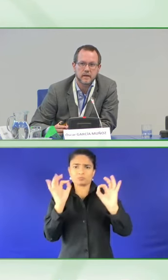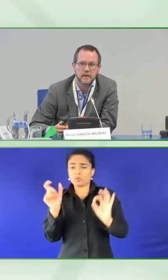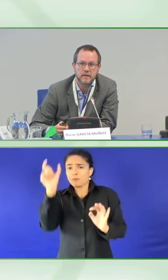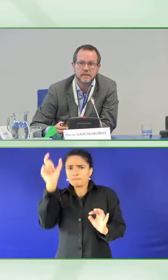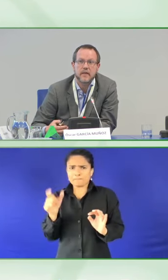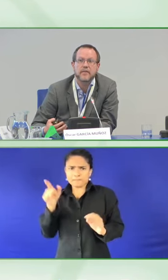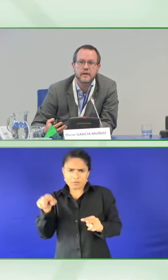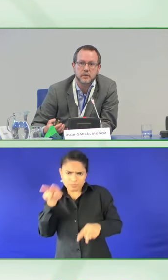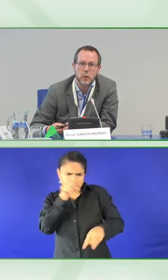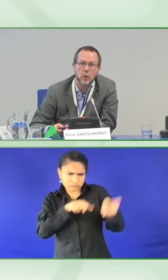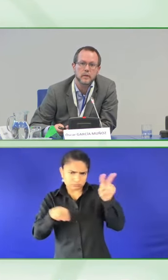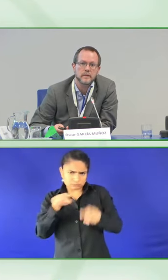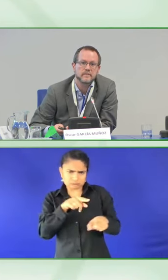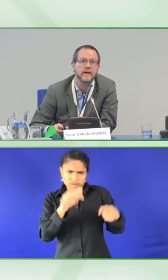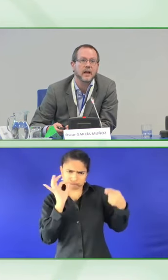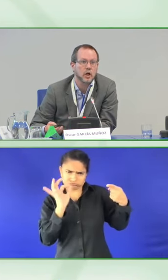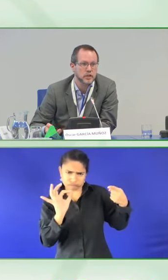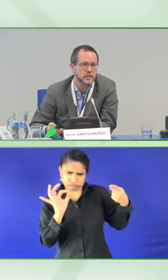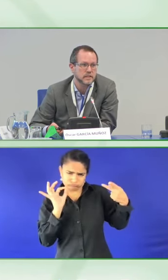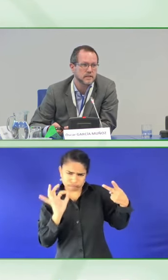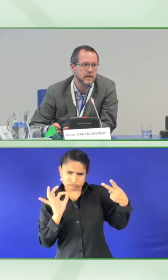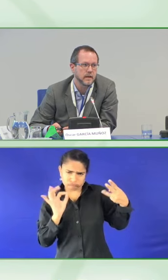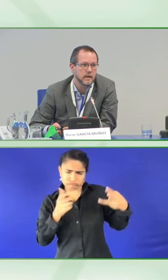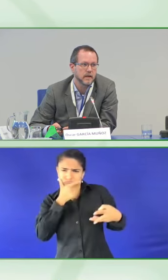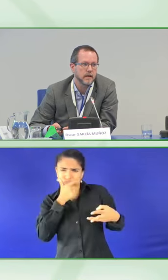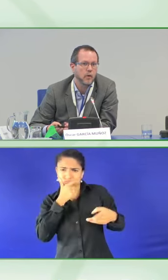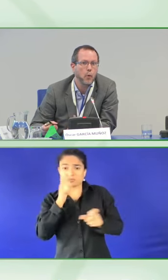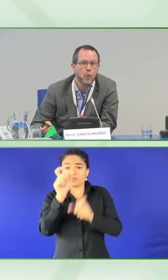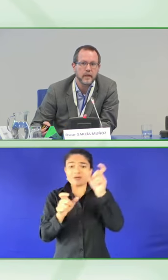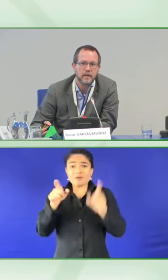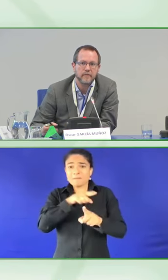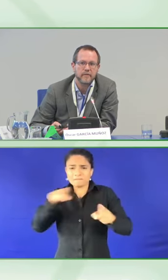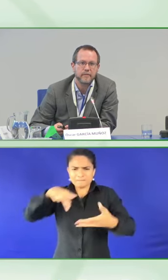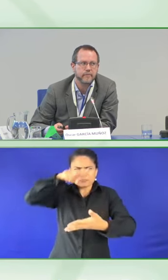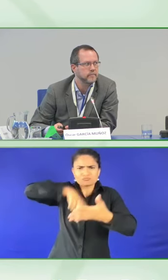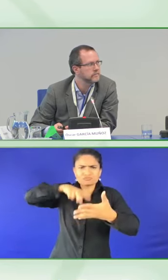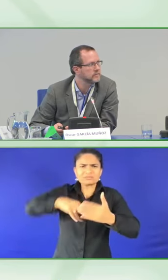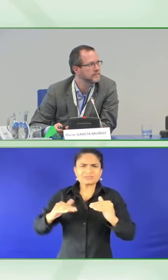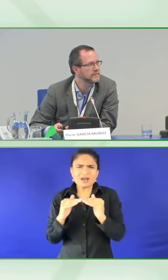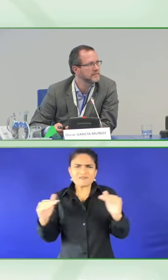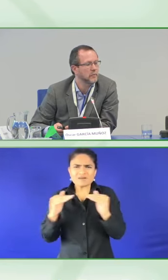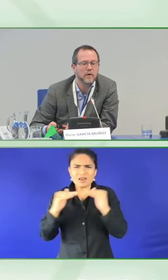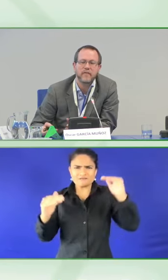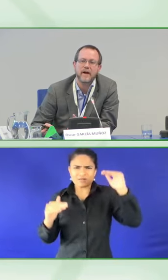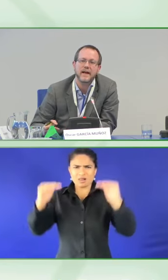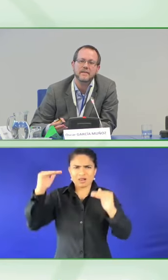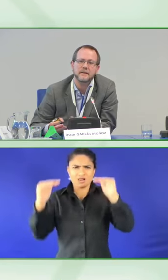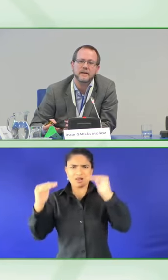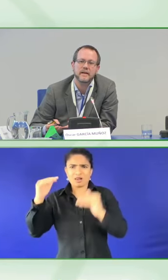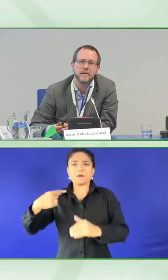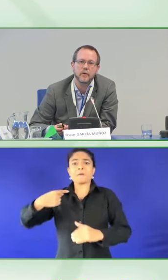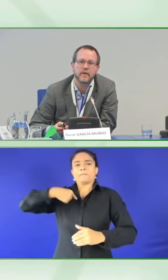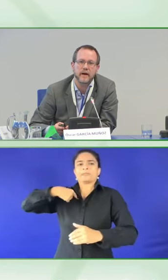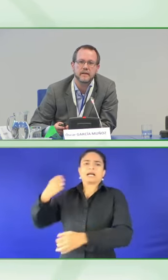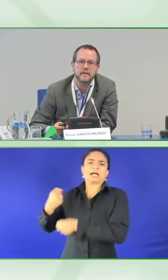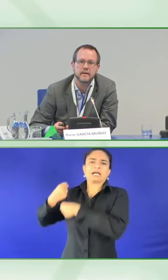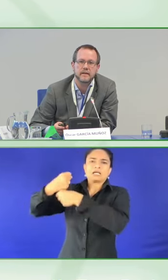is a third role that philologists, we find